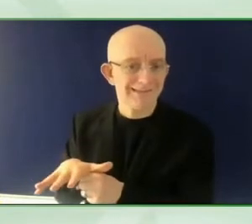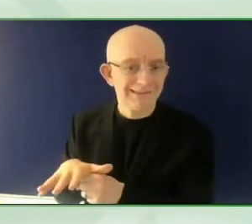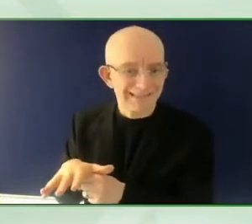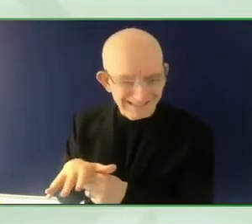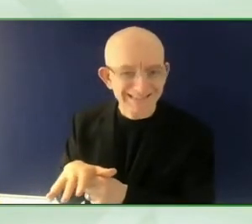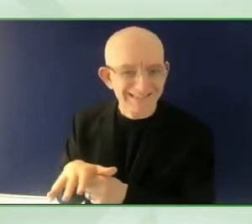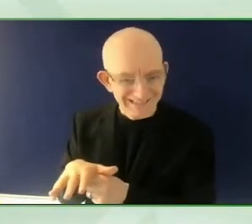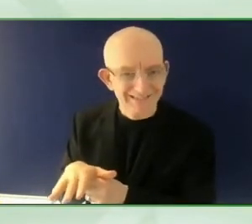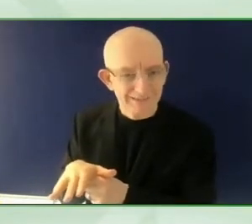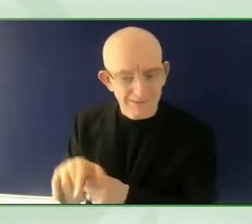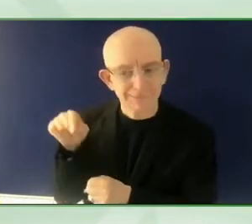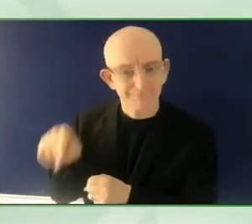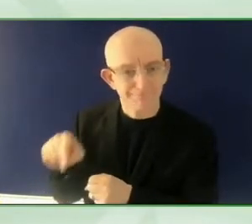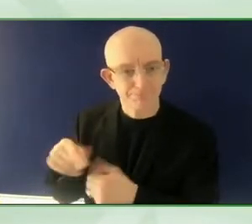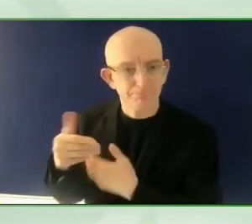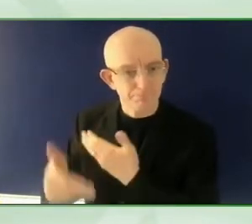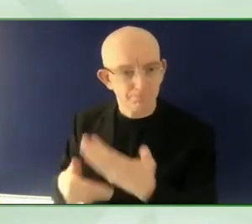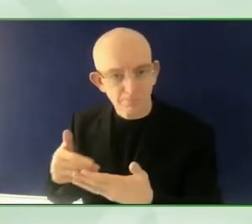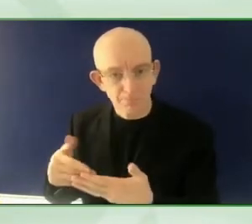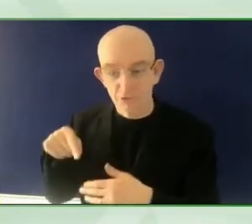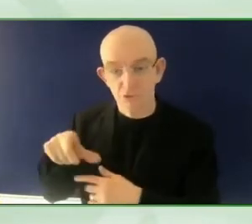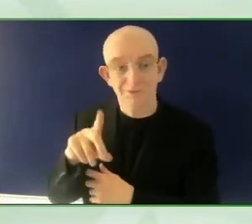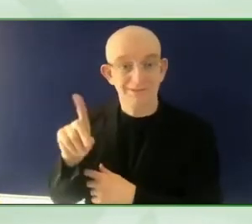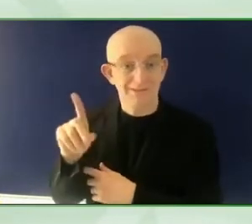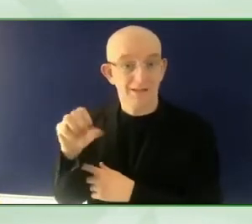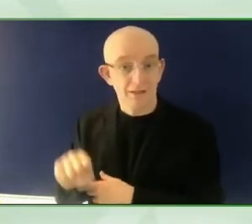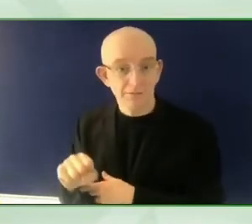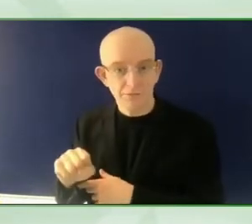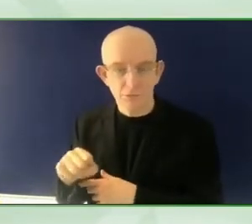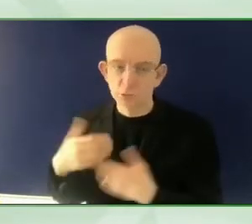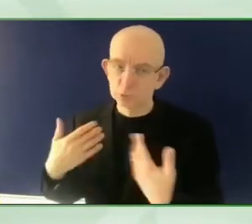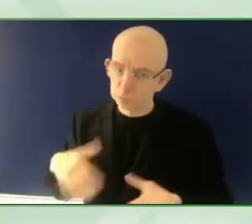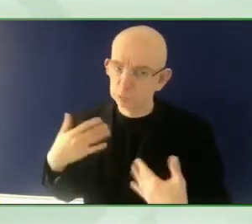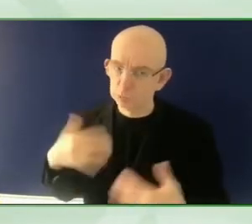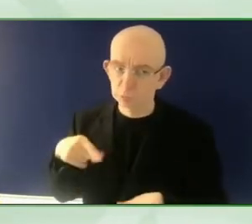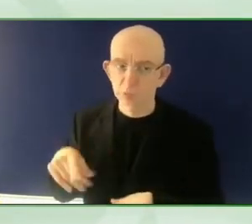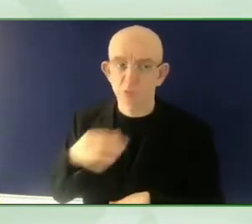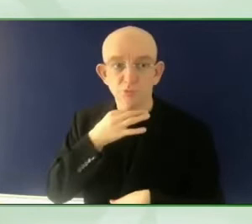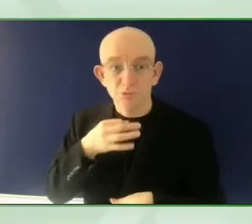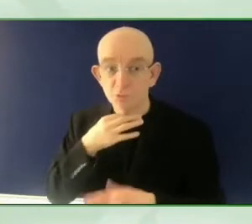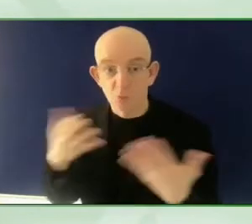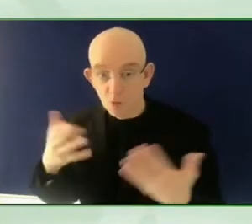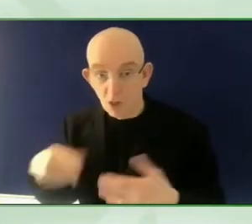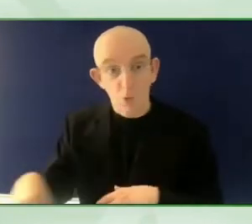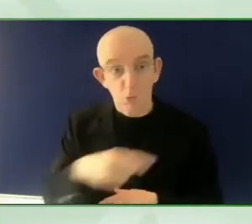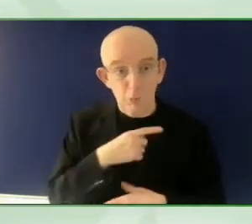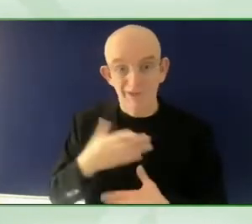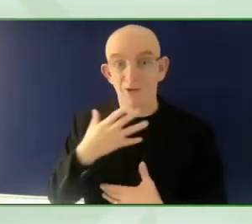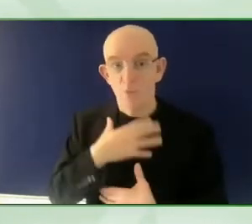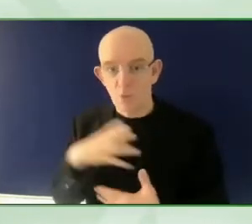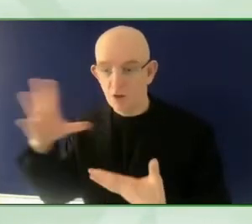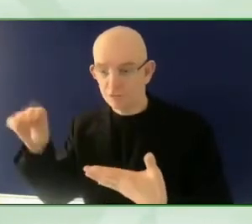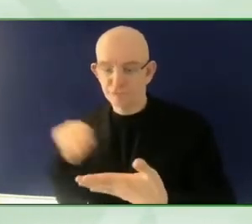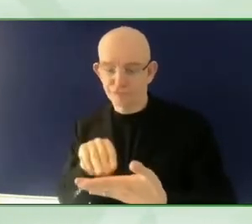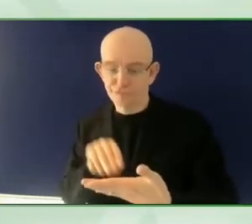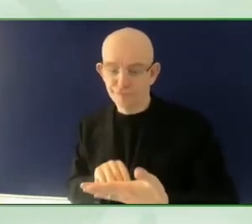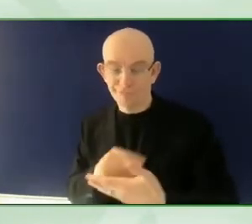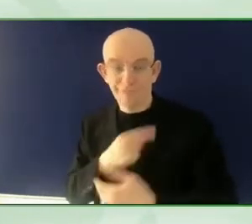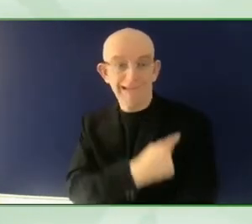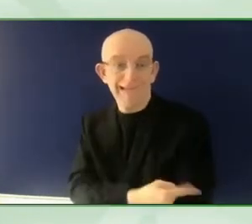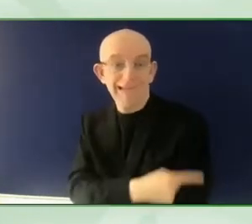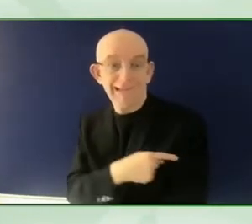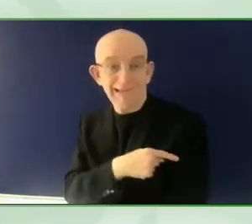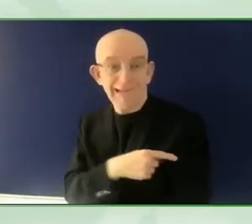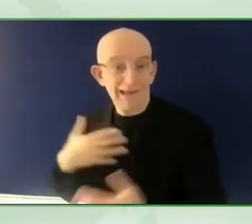when we address the issue of health, we do it from a human rights perspective. And when you look at the 1500 commitments, most of